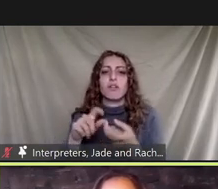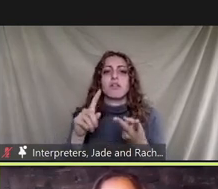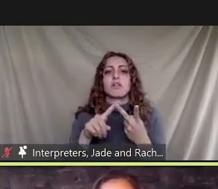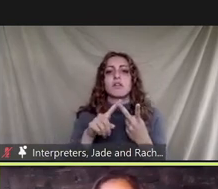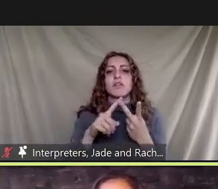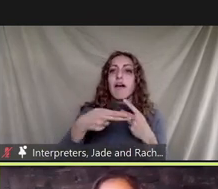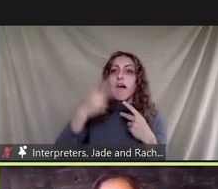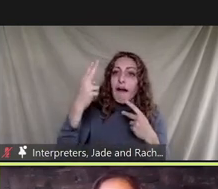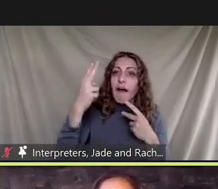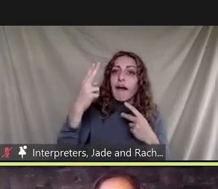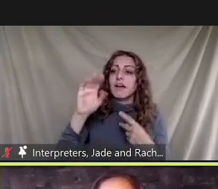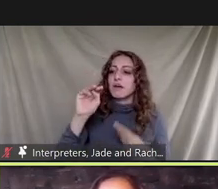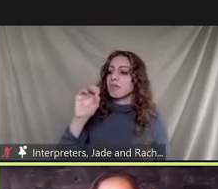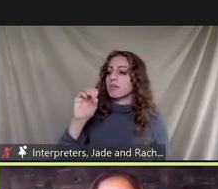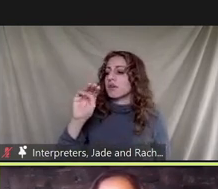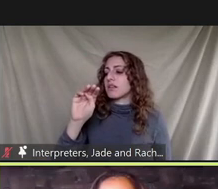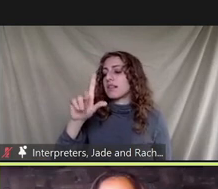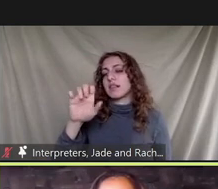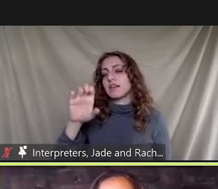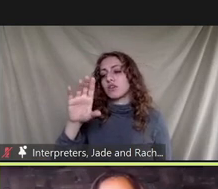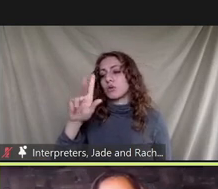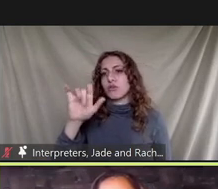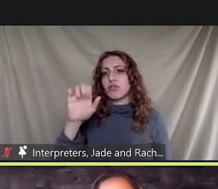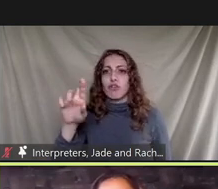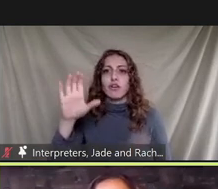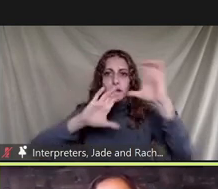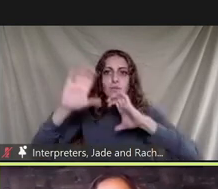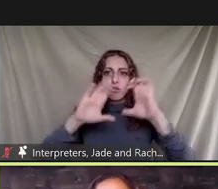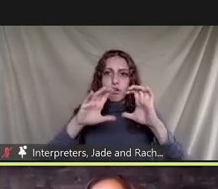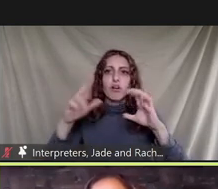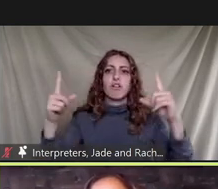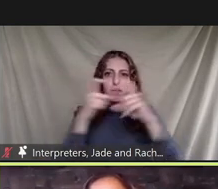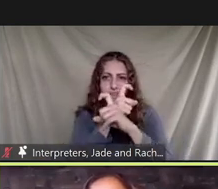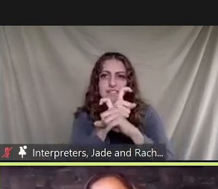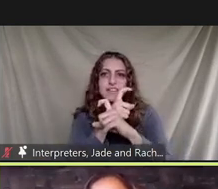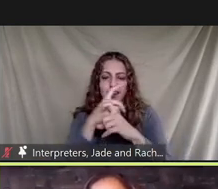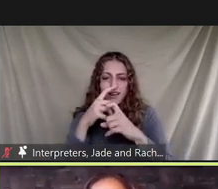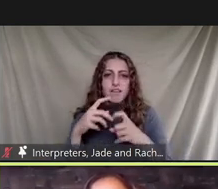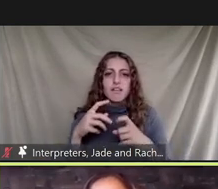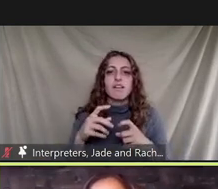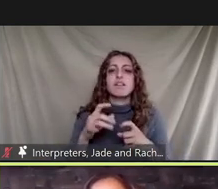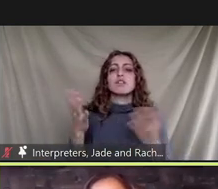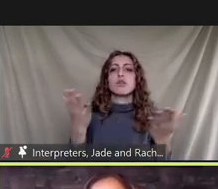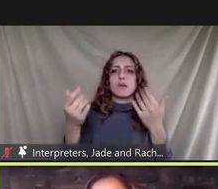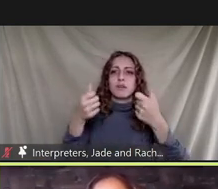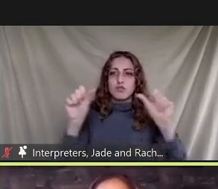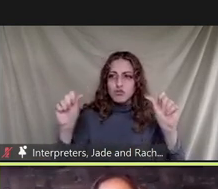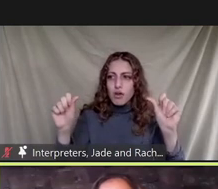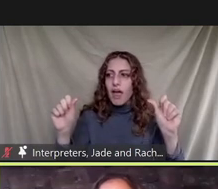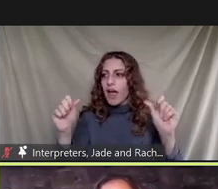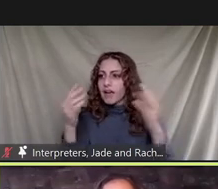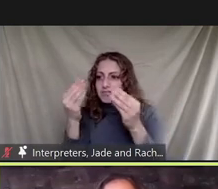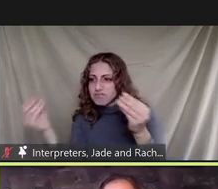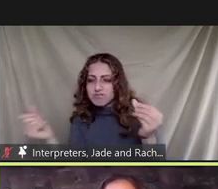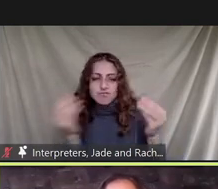complexity or because they have high embedded energy and therefore it makes sense to try to close the loop on those materials versus